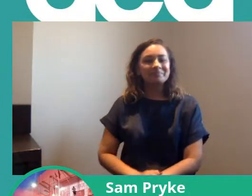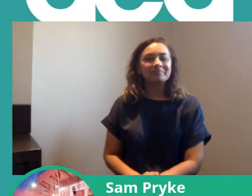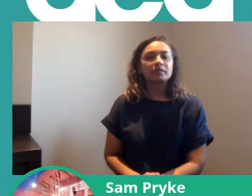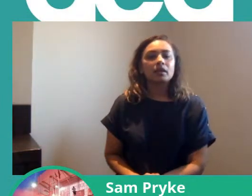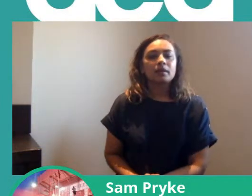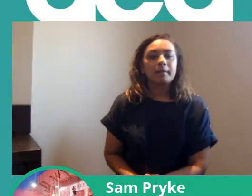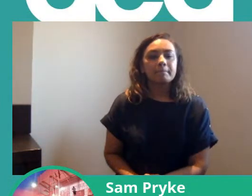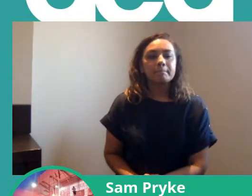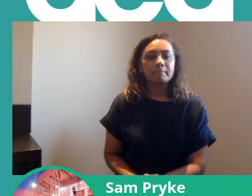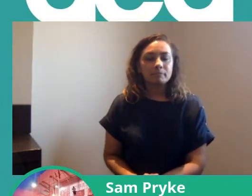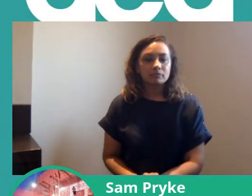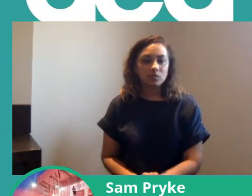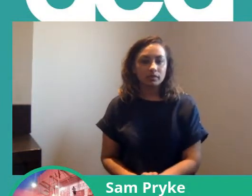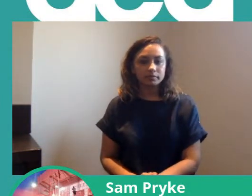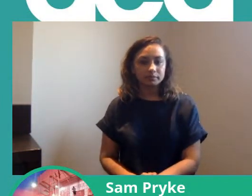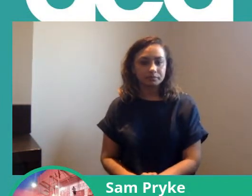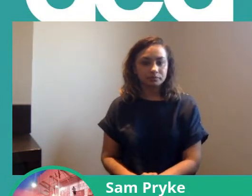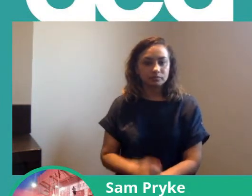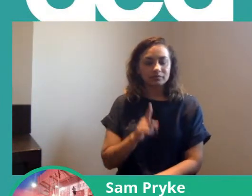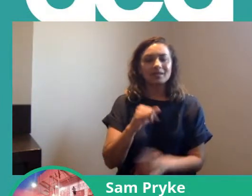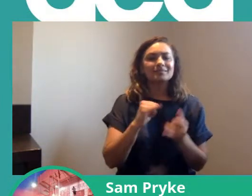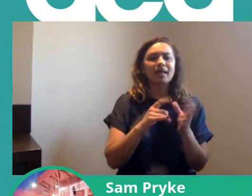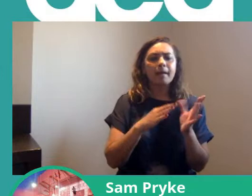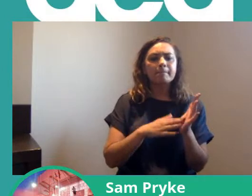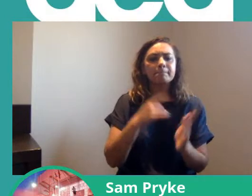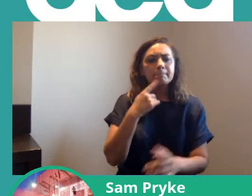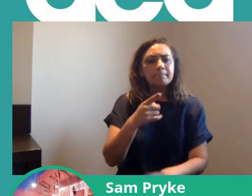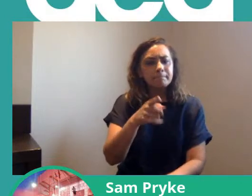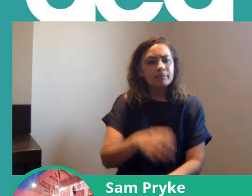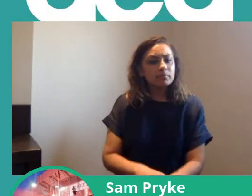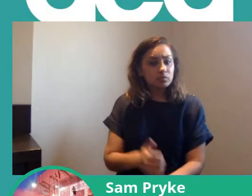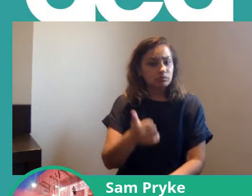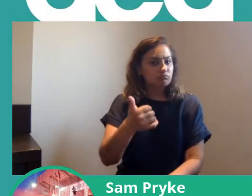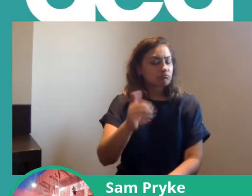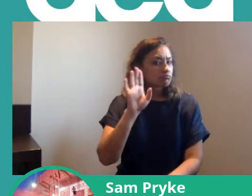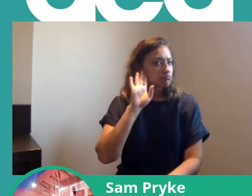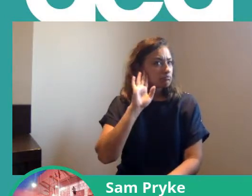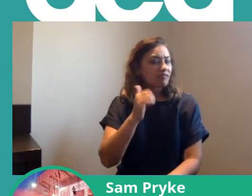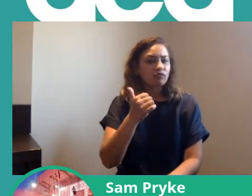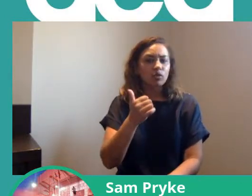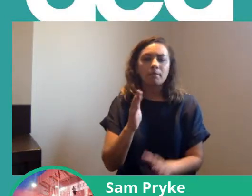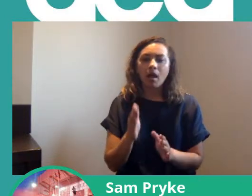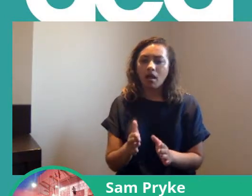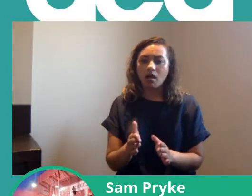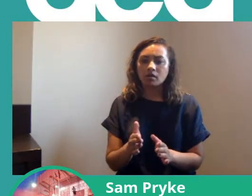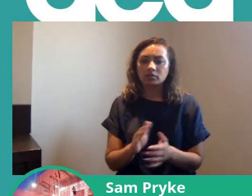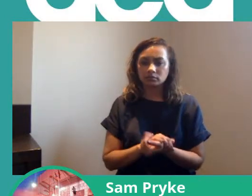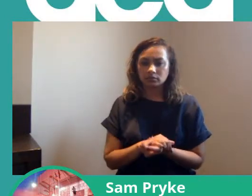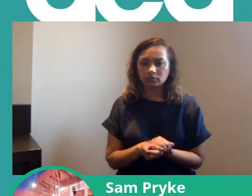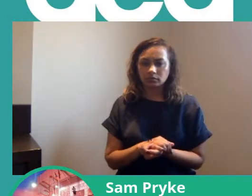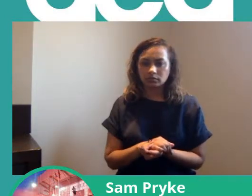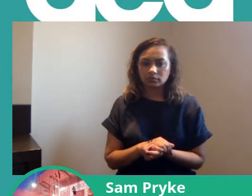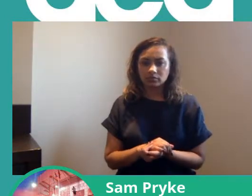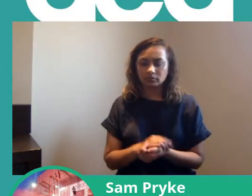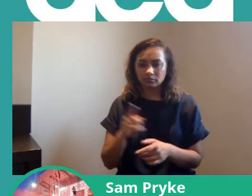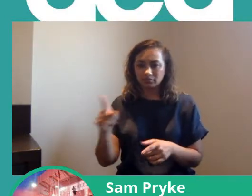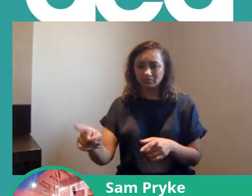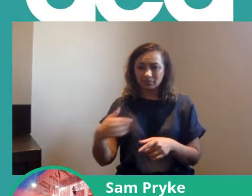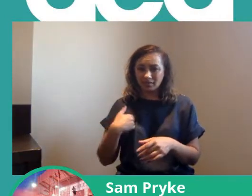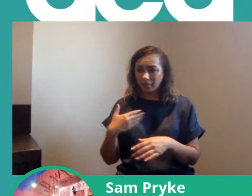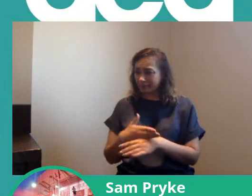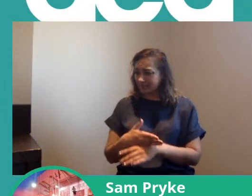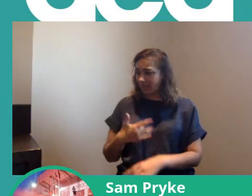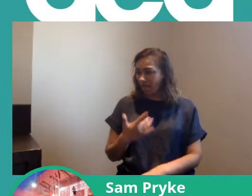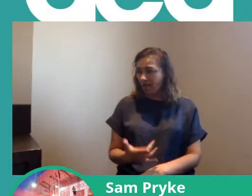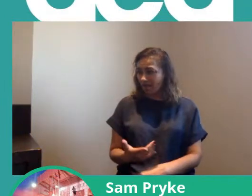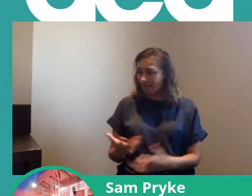right on cue Sam says that it sounds really good but is it highly time-consuming to do